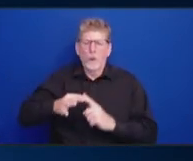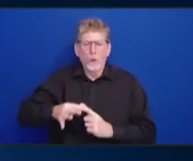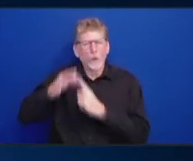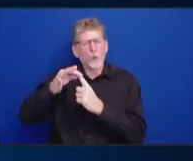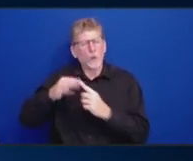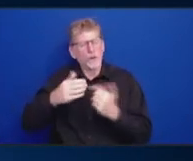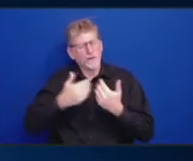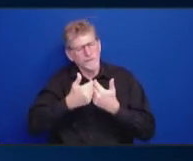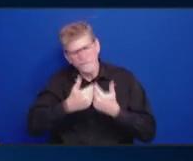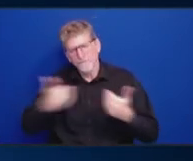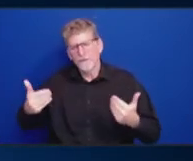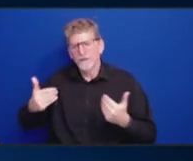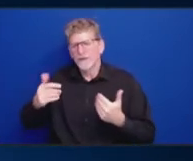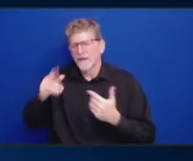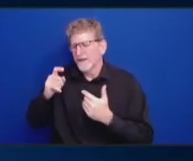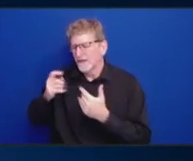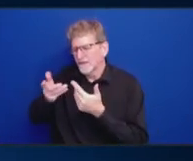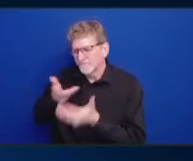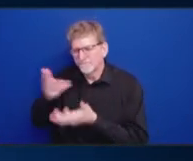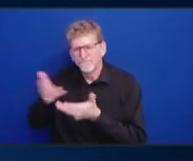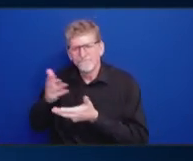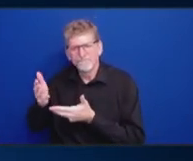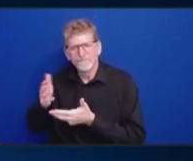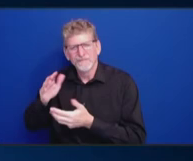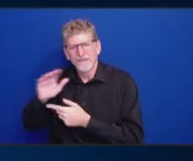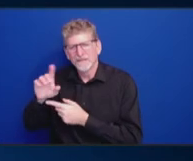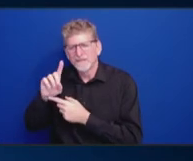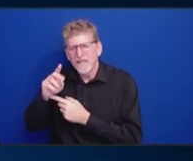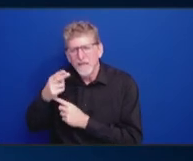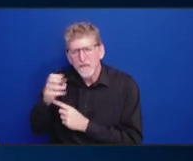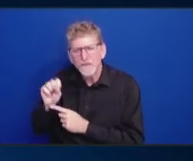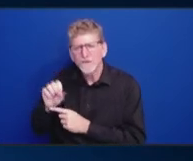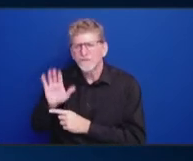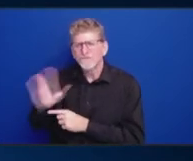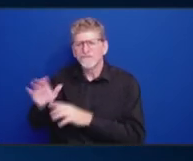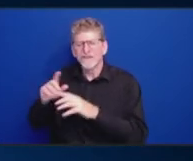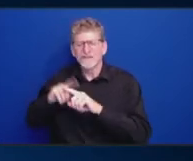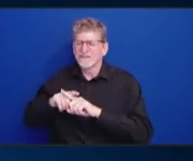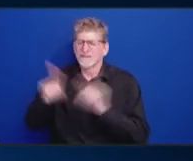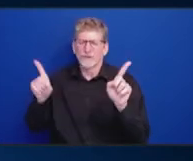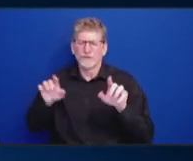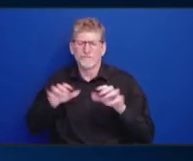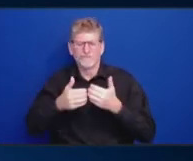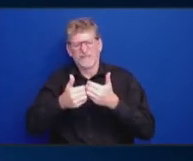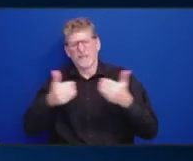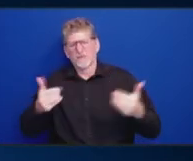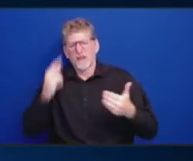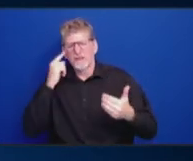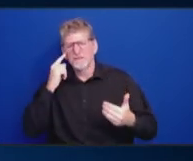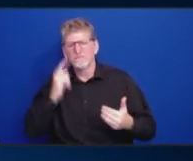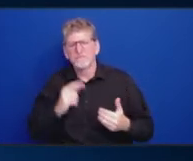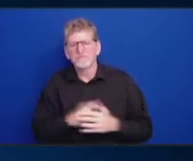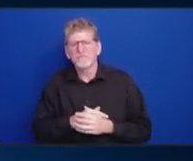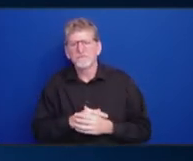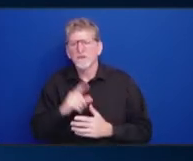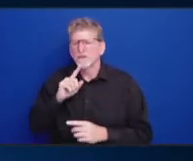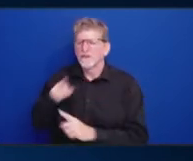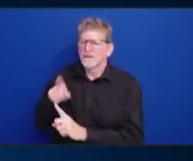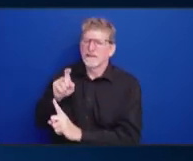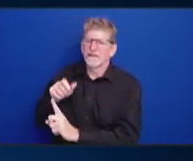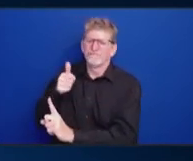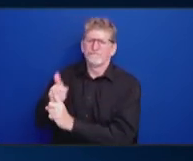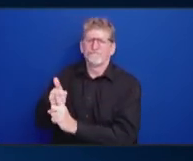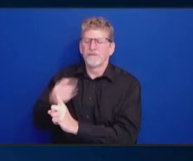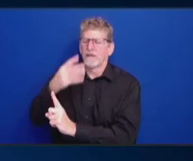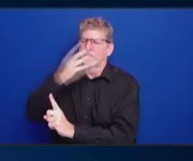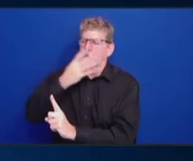DHS and other folks working on it. And this is just a different animal. And so, that's just a suggestion. I understand if it